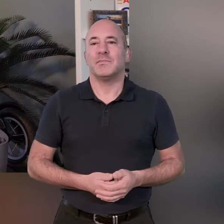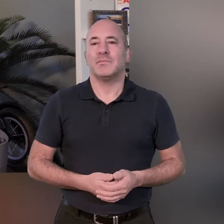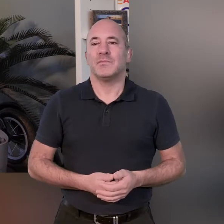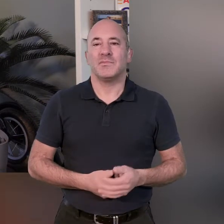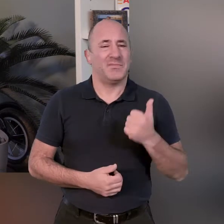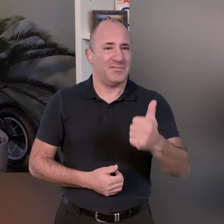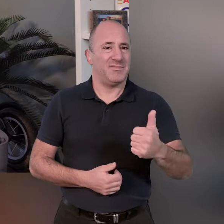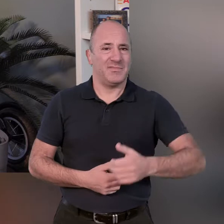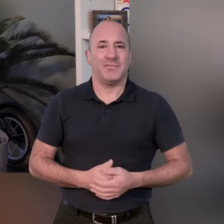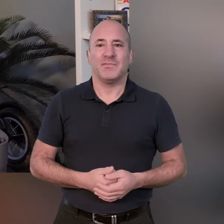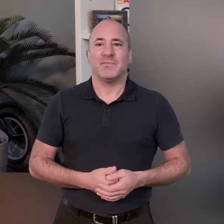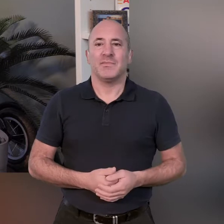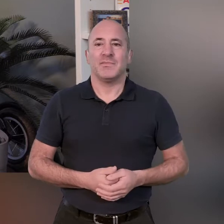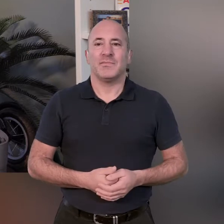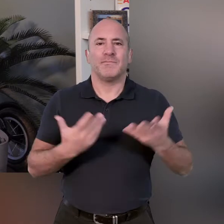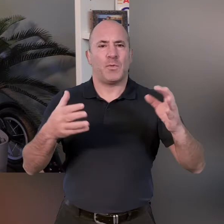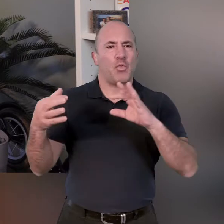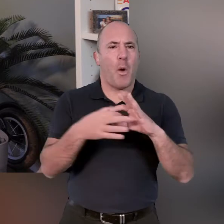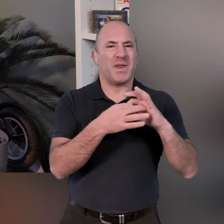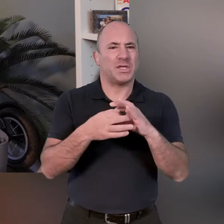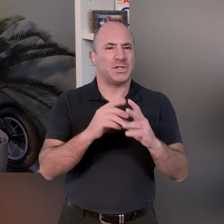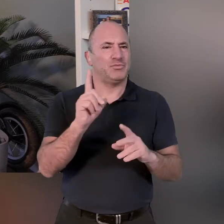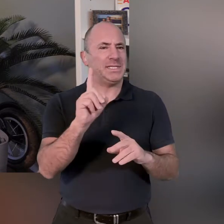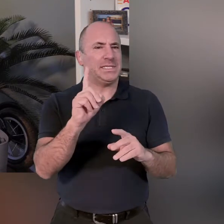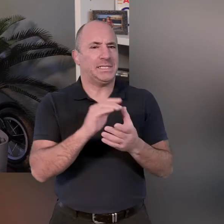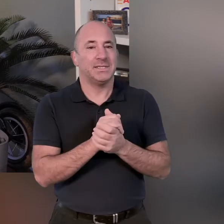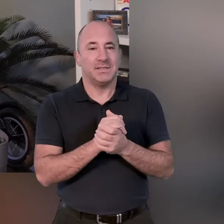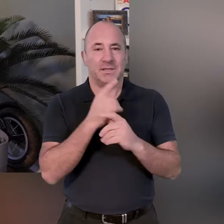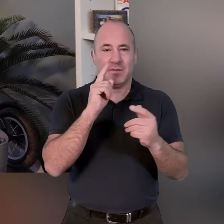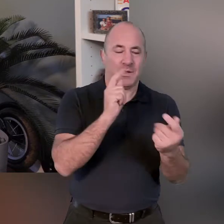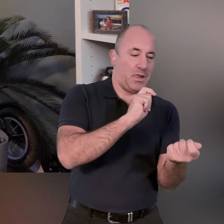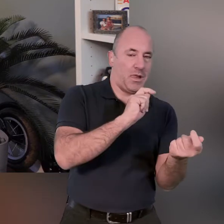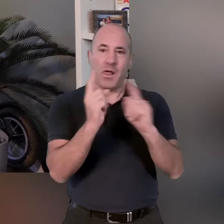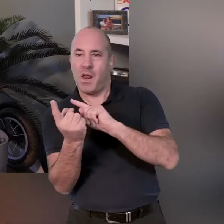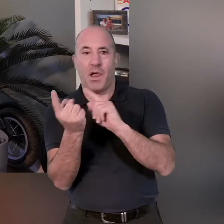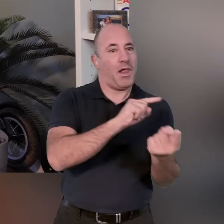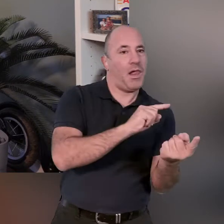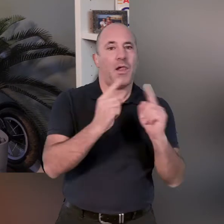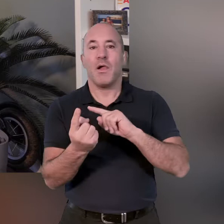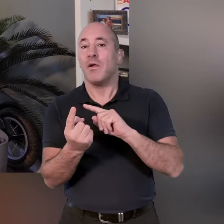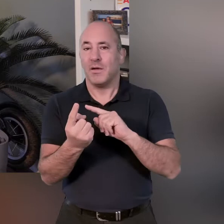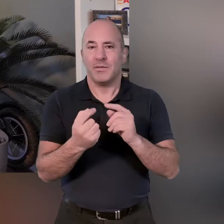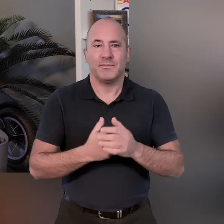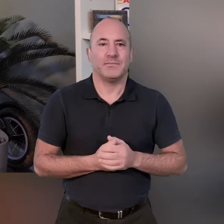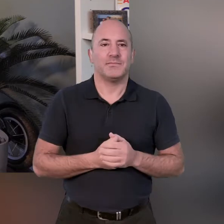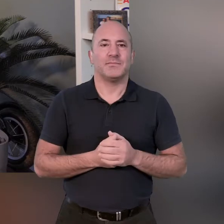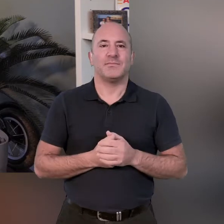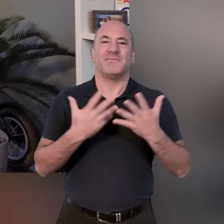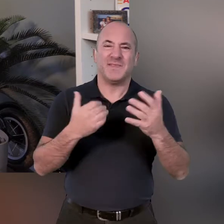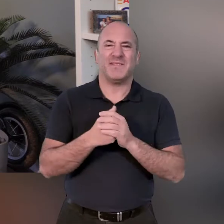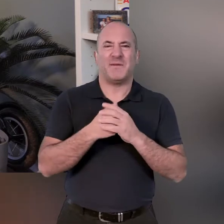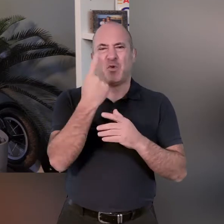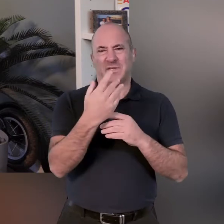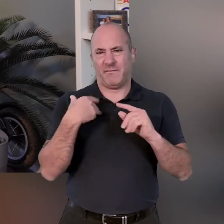good so the combination stuff we are doing today we are going to be switching back and forth